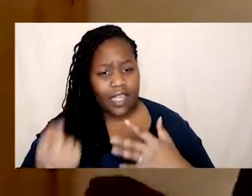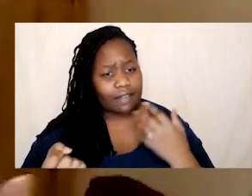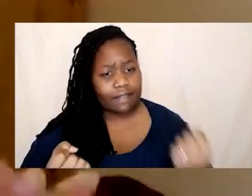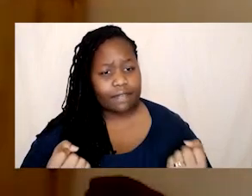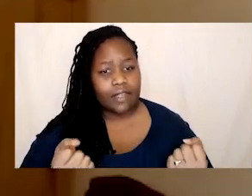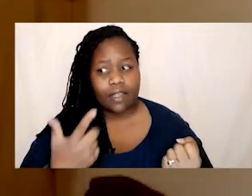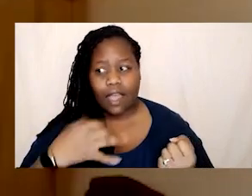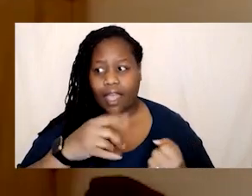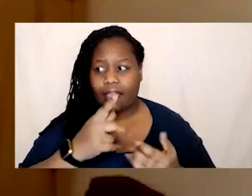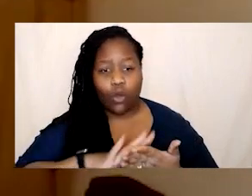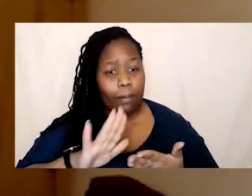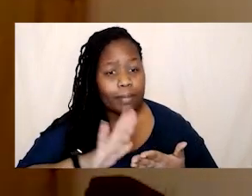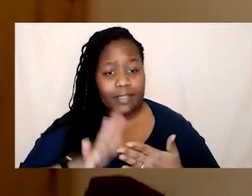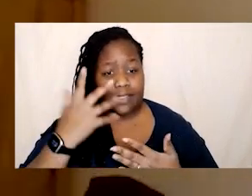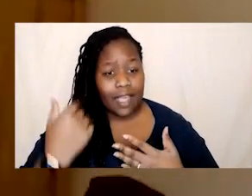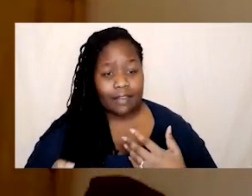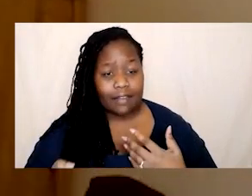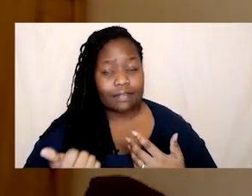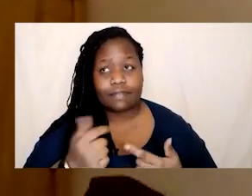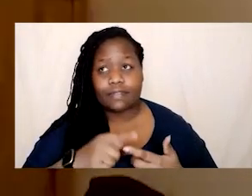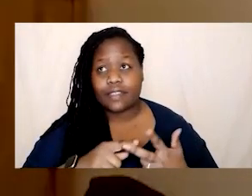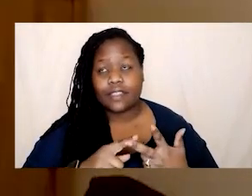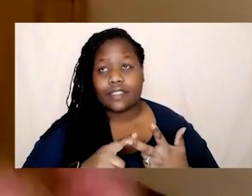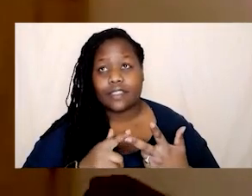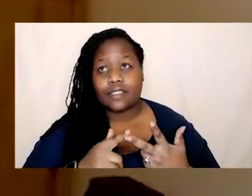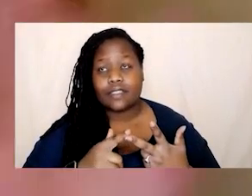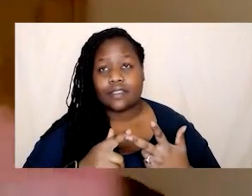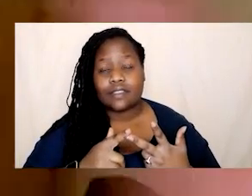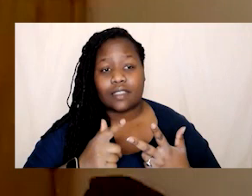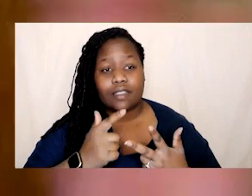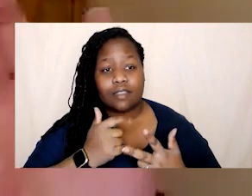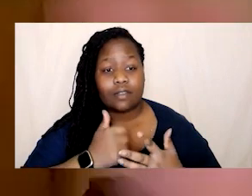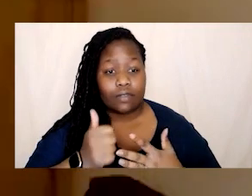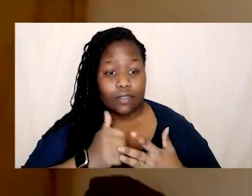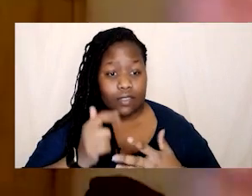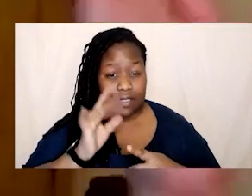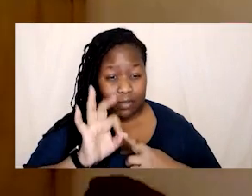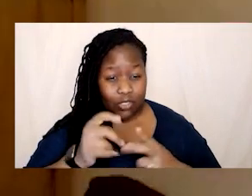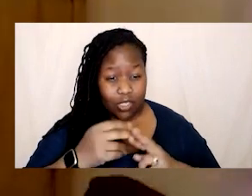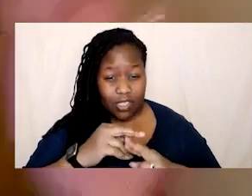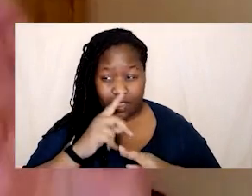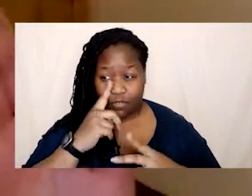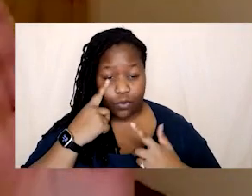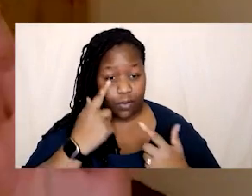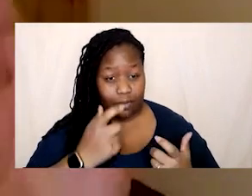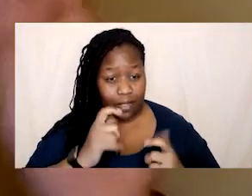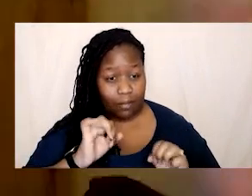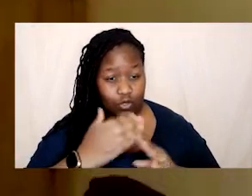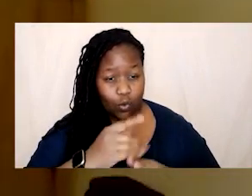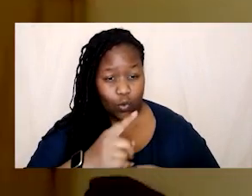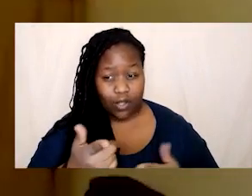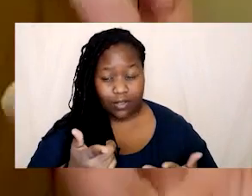i have hobbies and stuff and i think i think often that you especially when you really care about your work like you can turn your work into your life